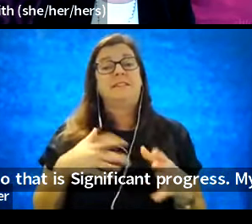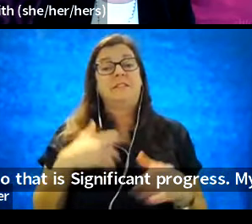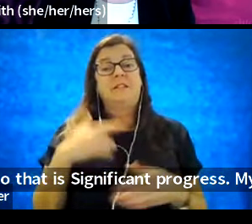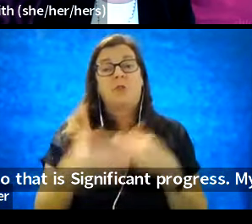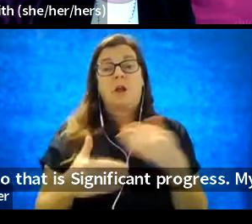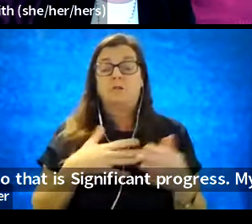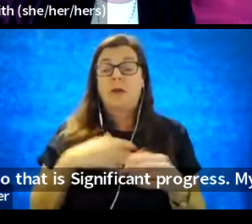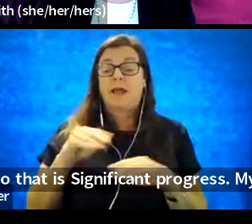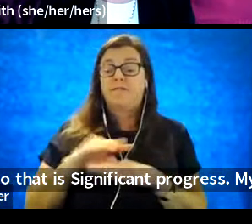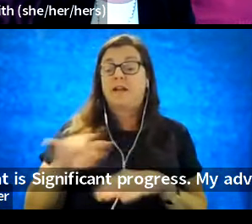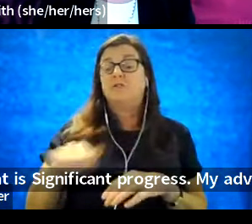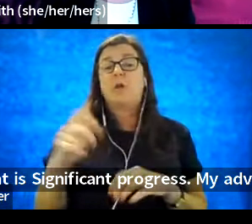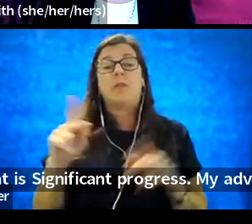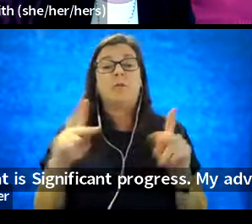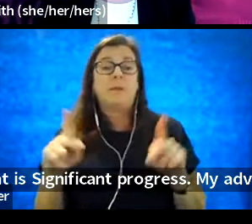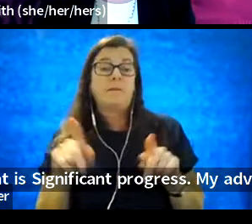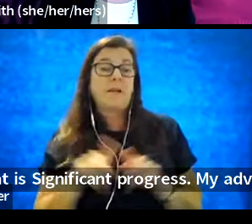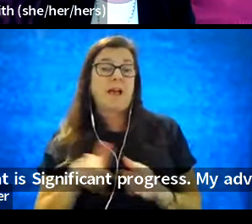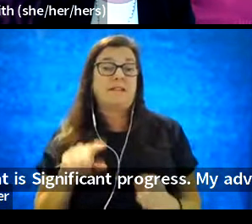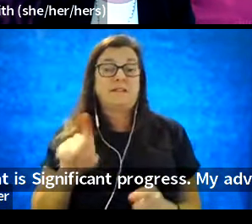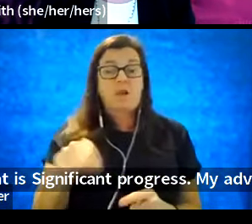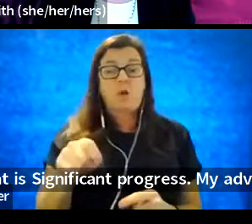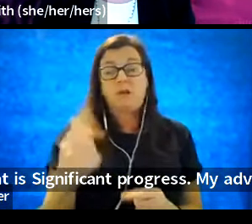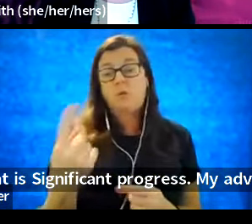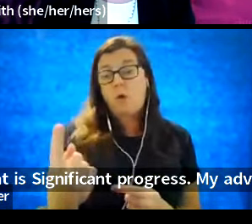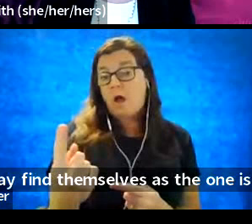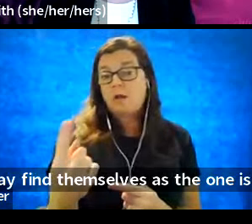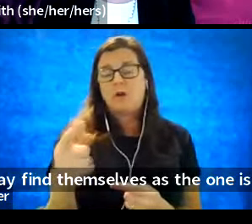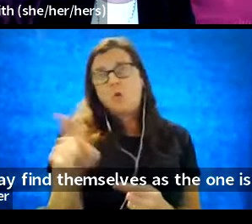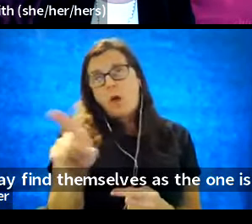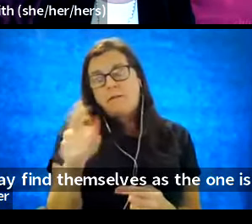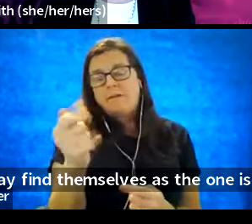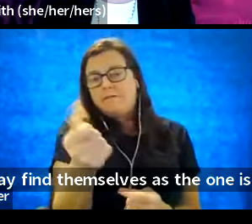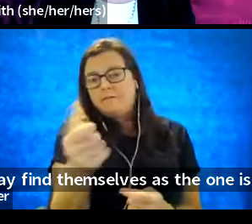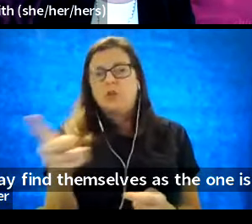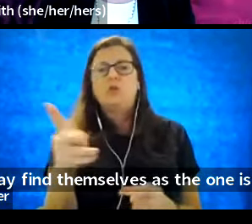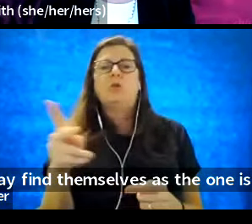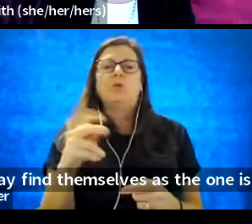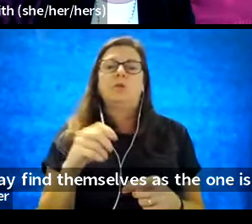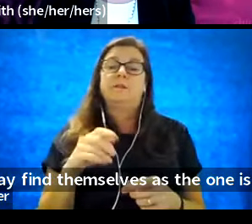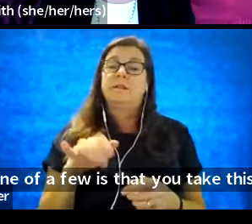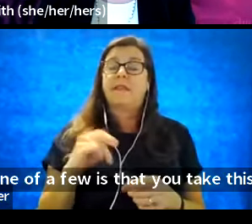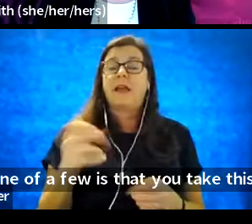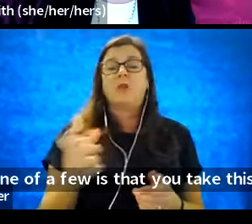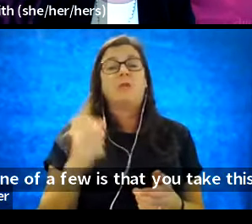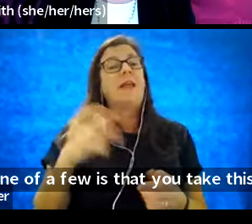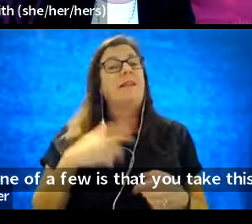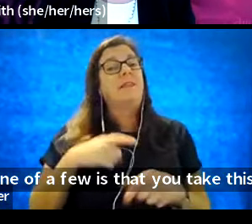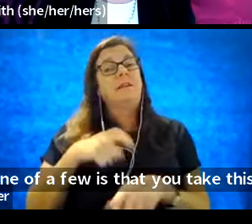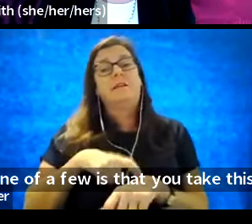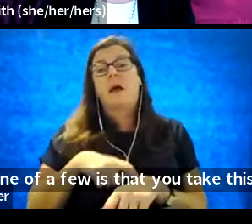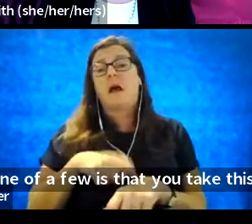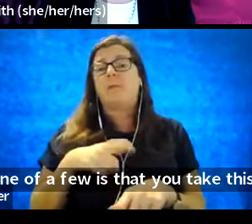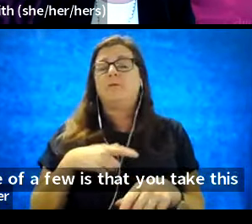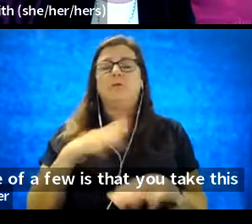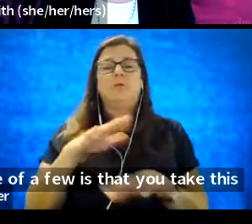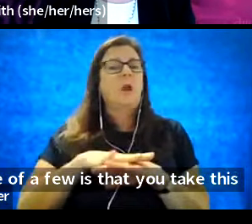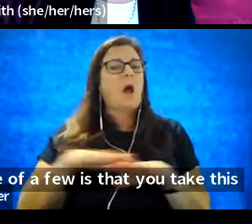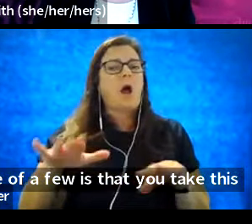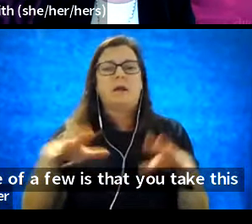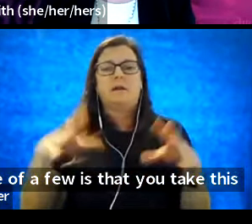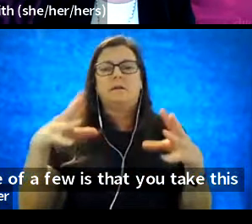others who may find themselves as the only or one of a few is that you take this time to not dim your light,